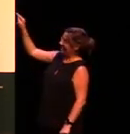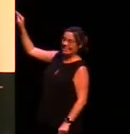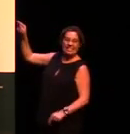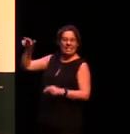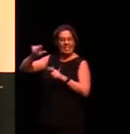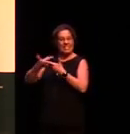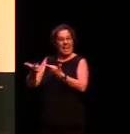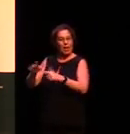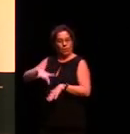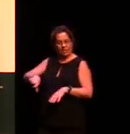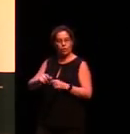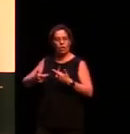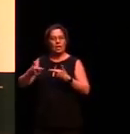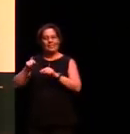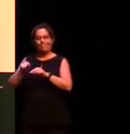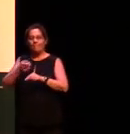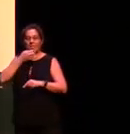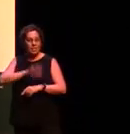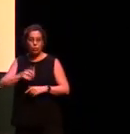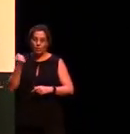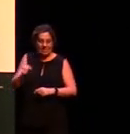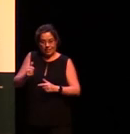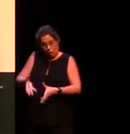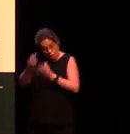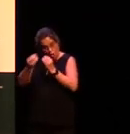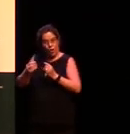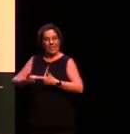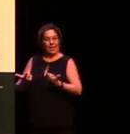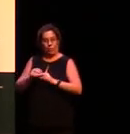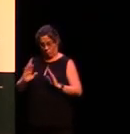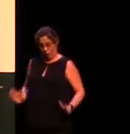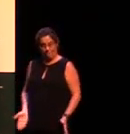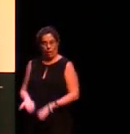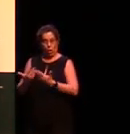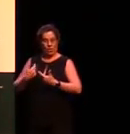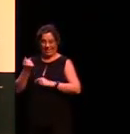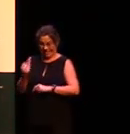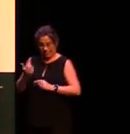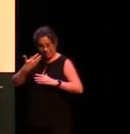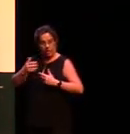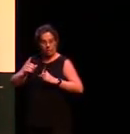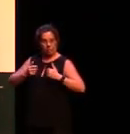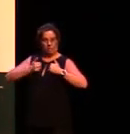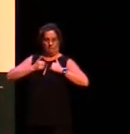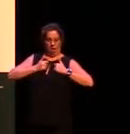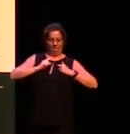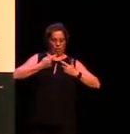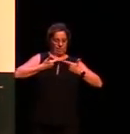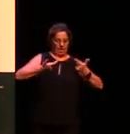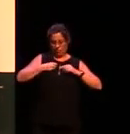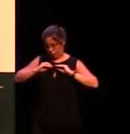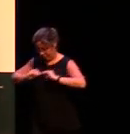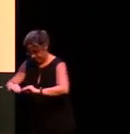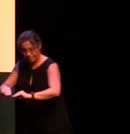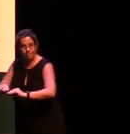the language so we can actually look at how children learn the language and this is important because all of our knowledge and understanding about how